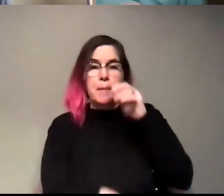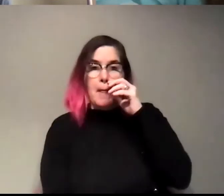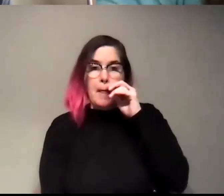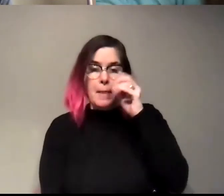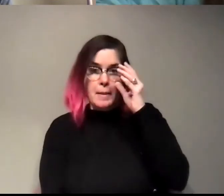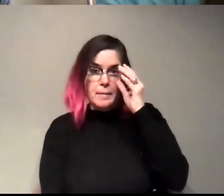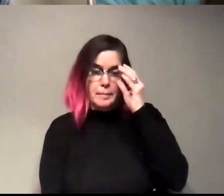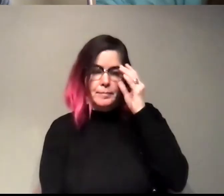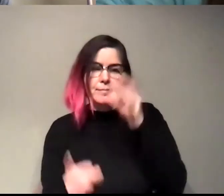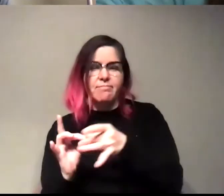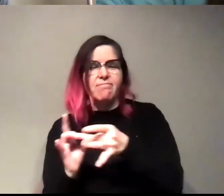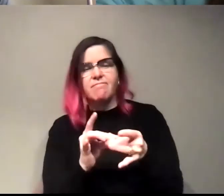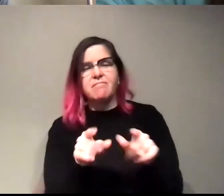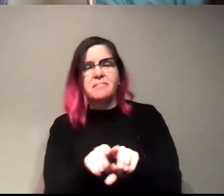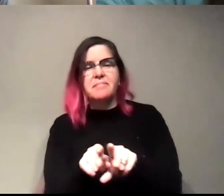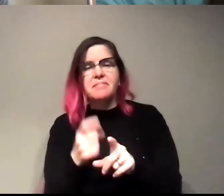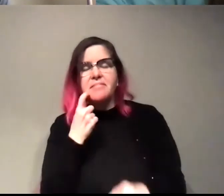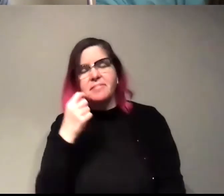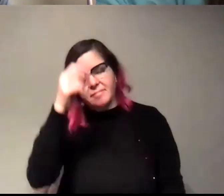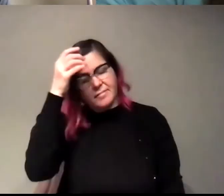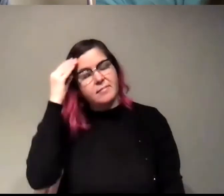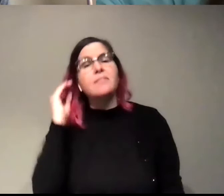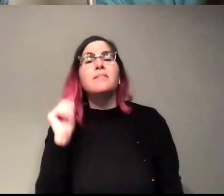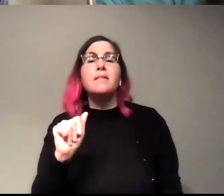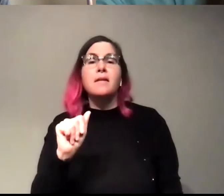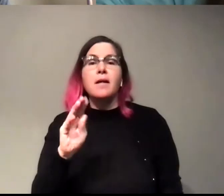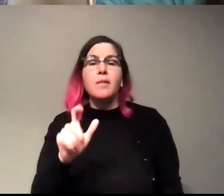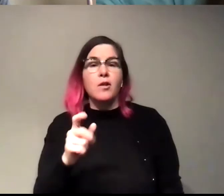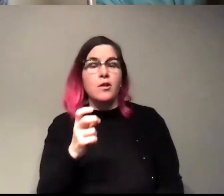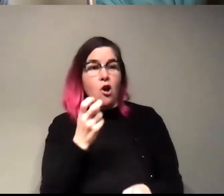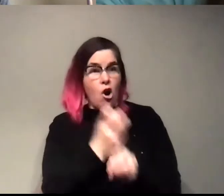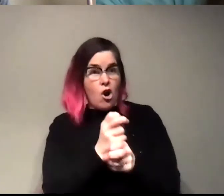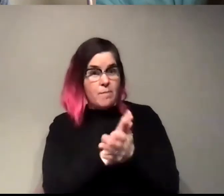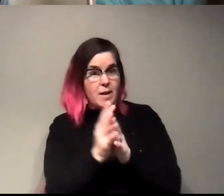related to what we just, uh, said Abel wants to know, is it hard to be a scientist?